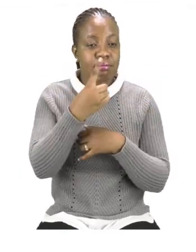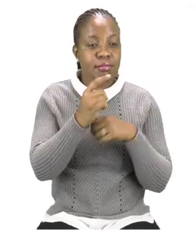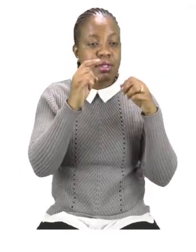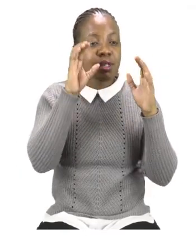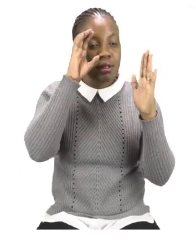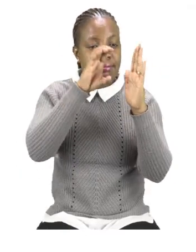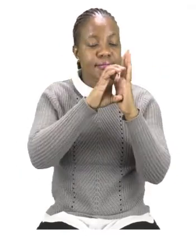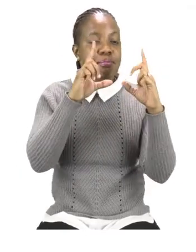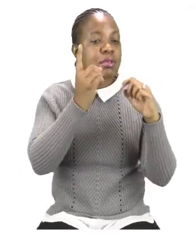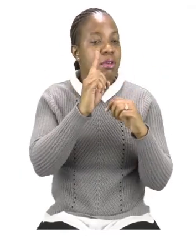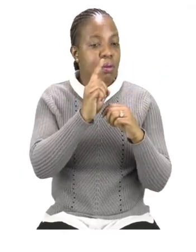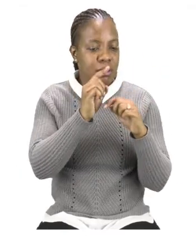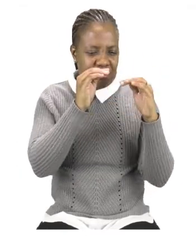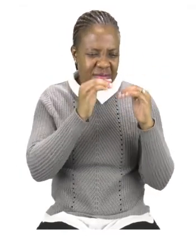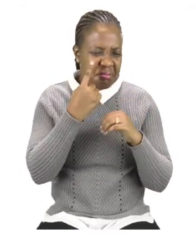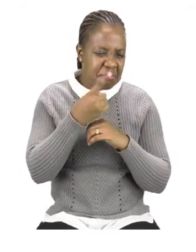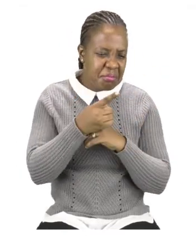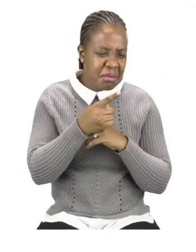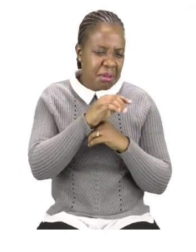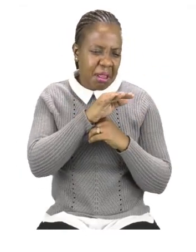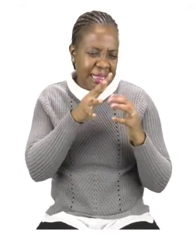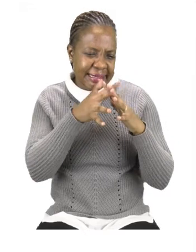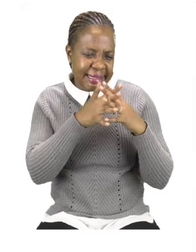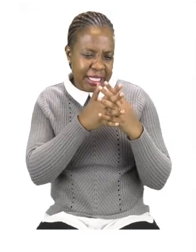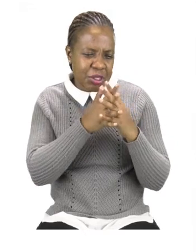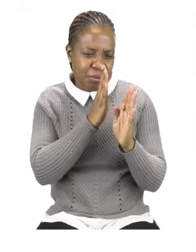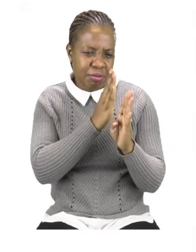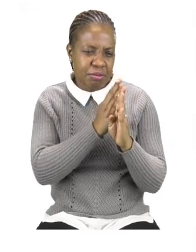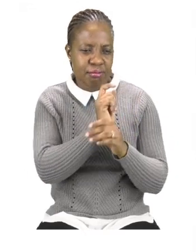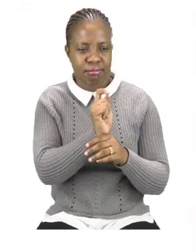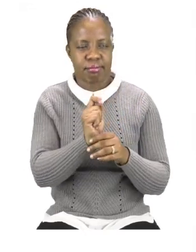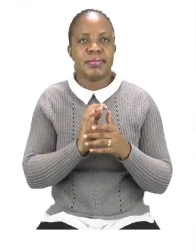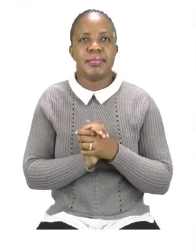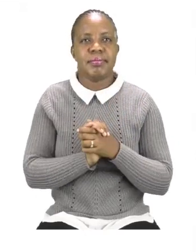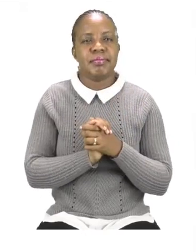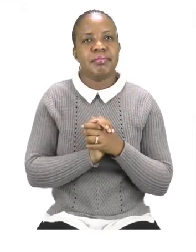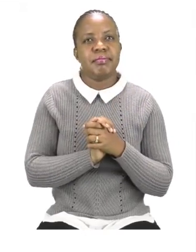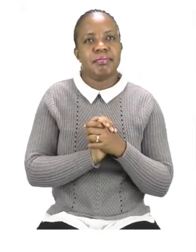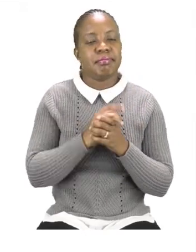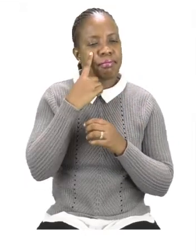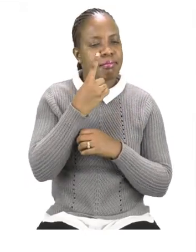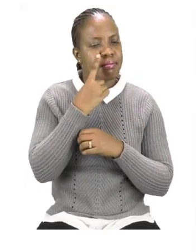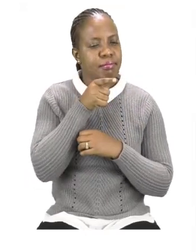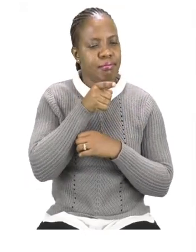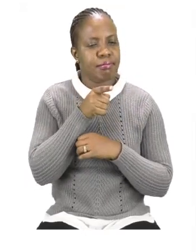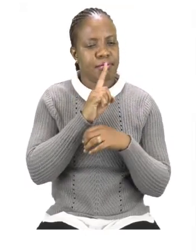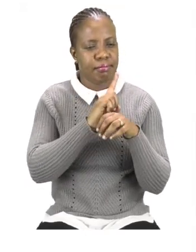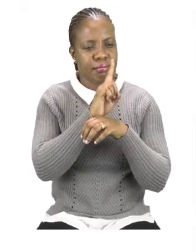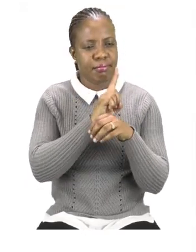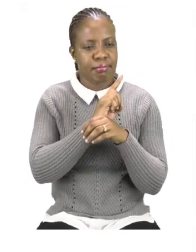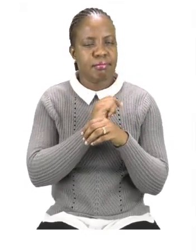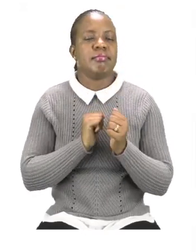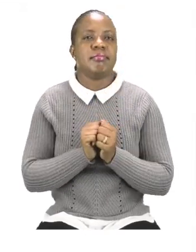Let's do the first two together. Now, the first one that we can see is definitely